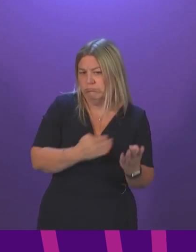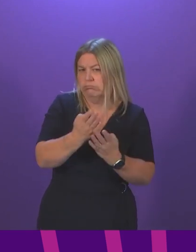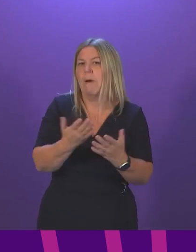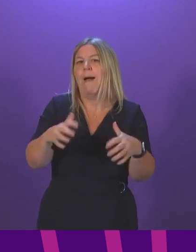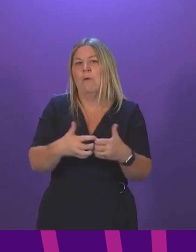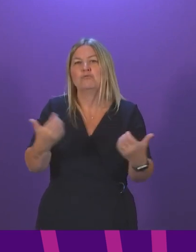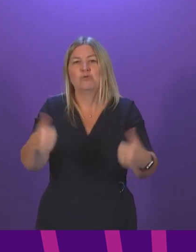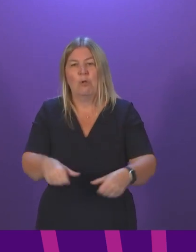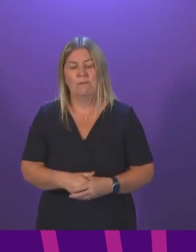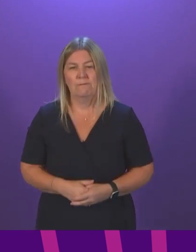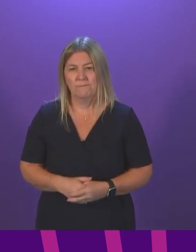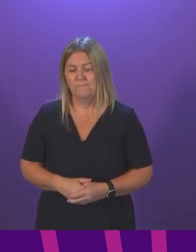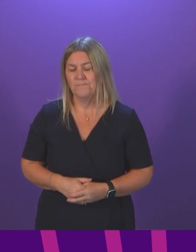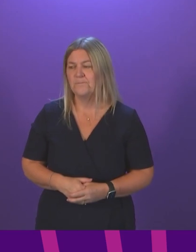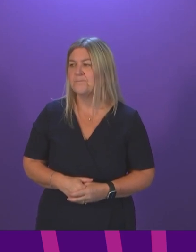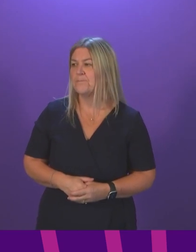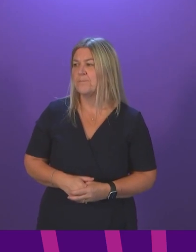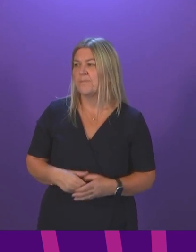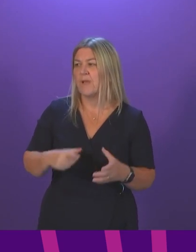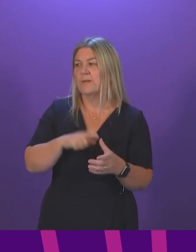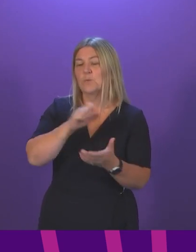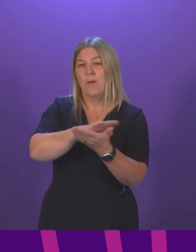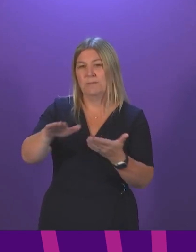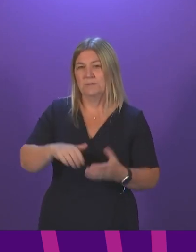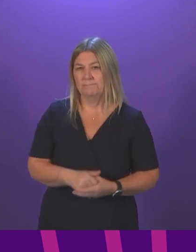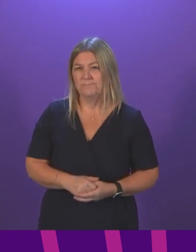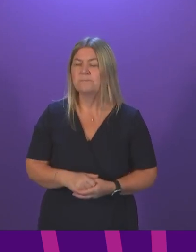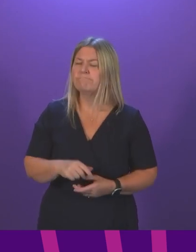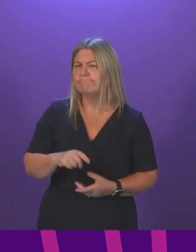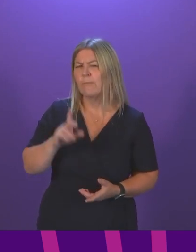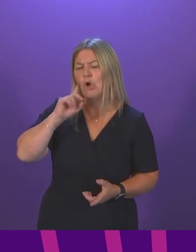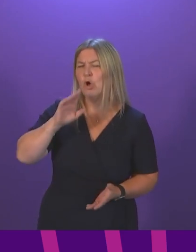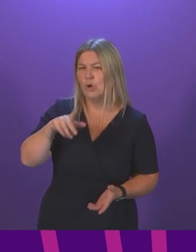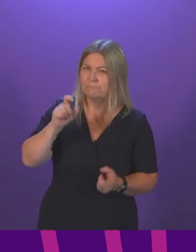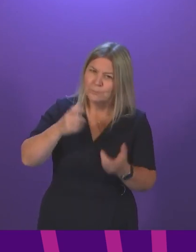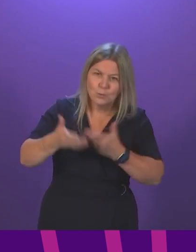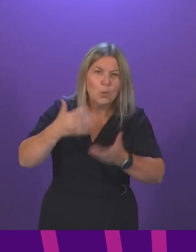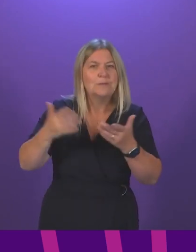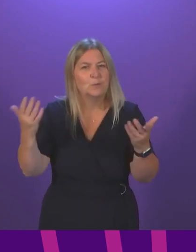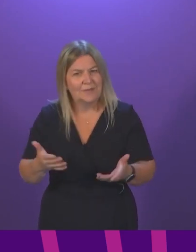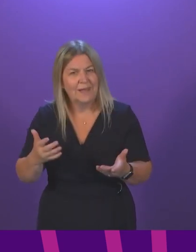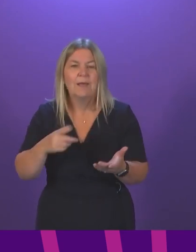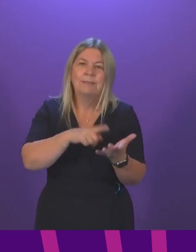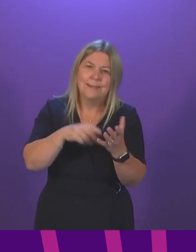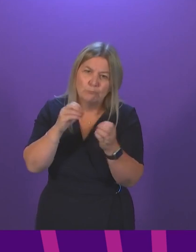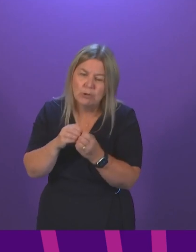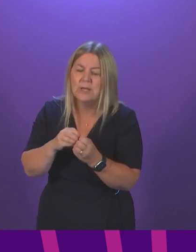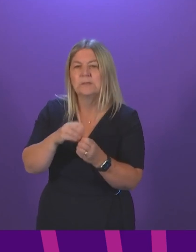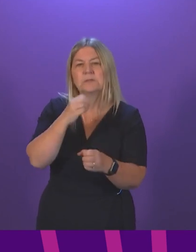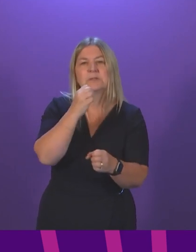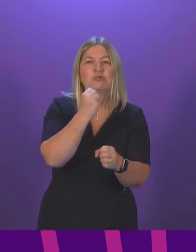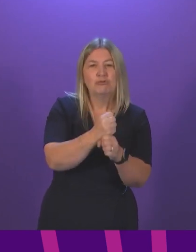Alex Cole-Hamilton. I am very grateful for that reply. We have heard the stories of Lillian Briggs and Gerard Brown, but they are not alone.